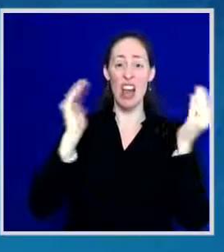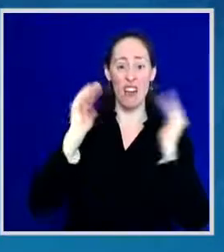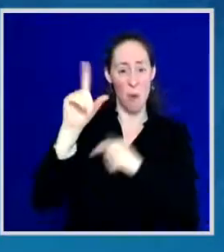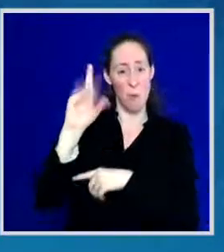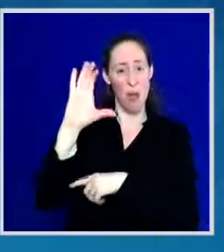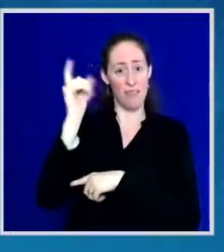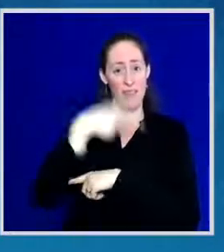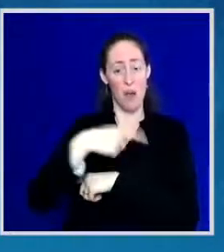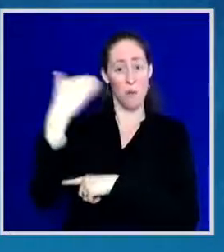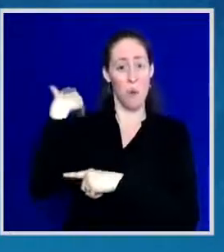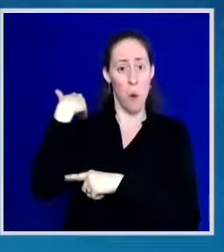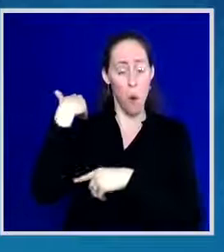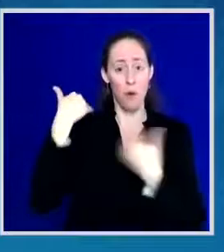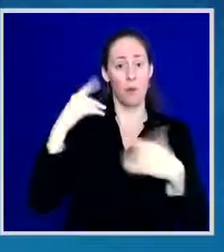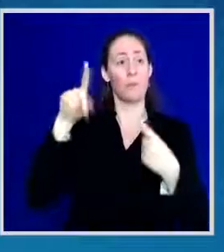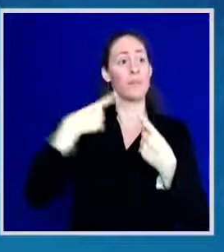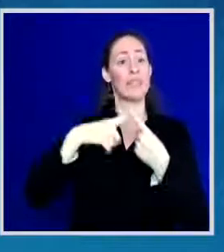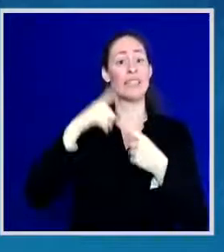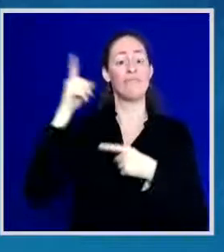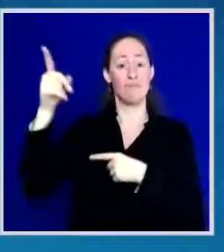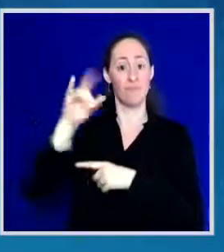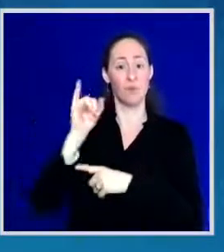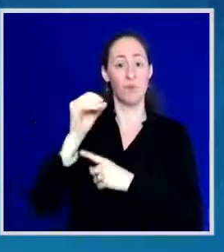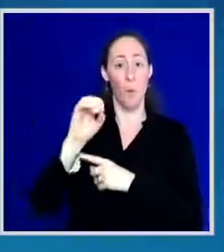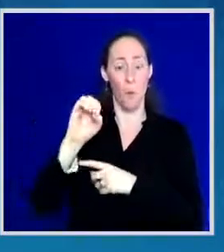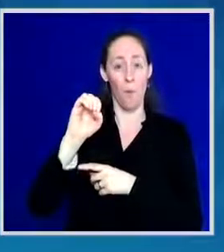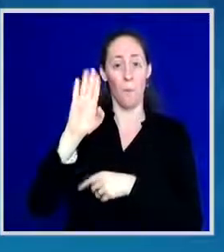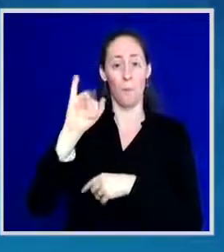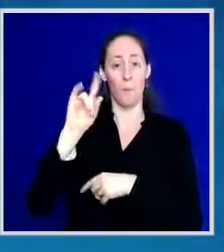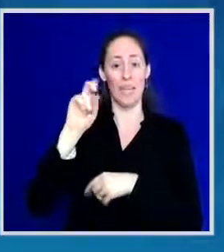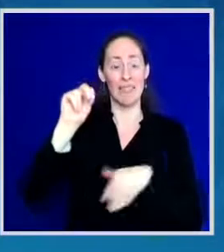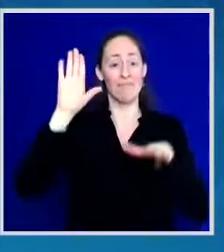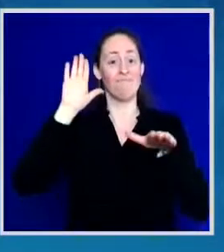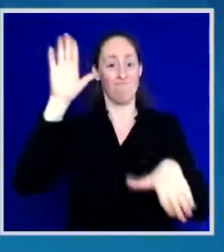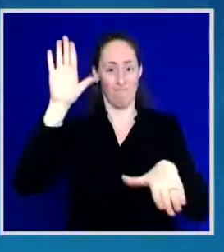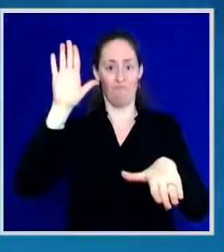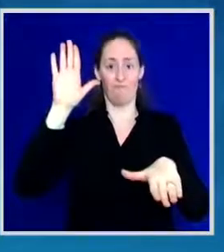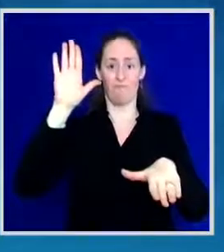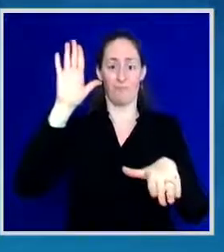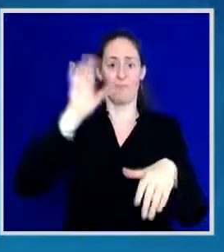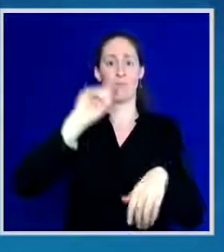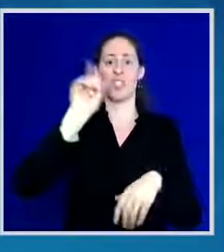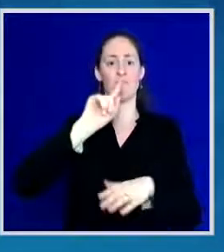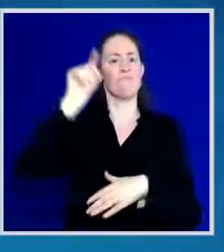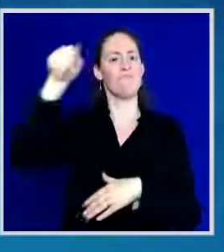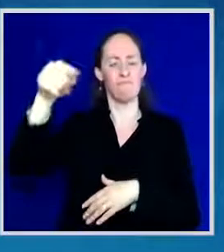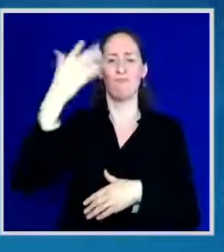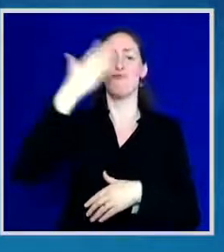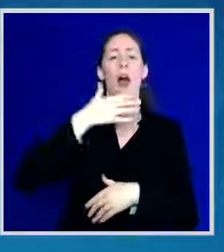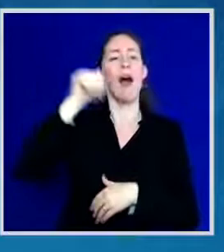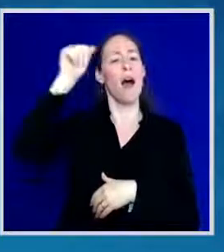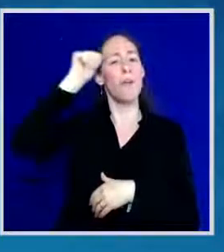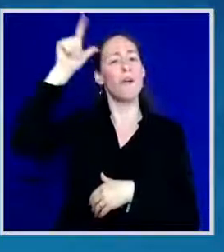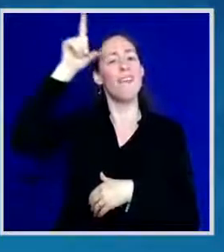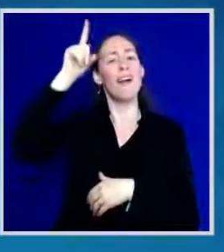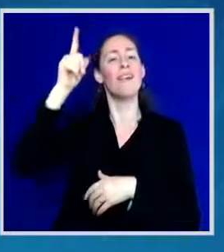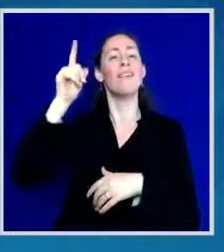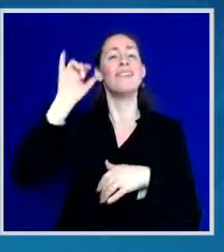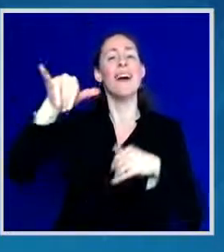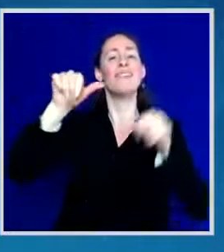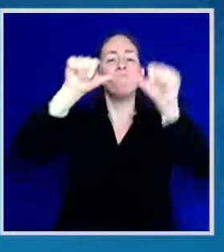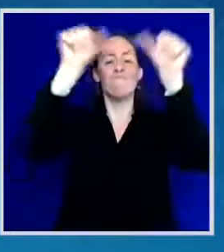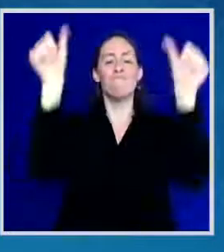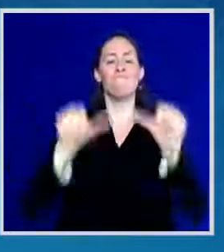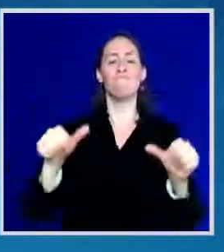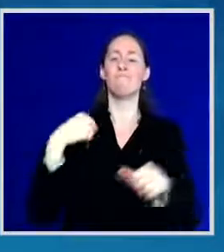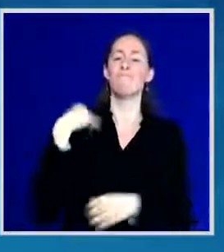sworn in, I stood in front of the Lincoln Memorial and I talked about what I call American aspiration.